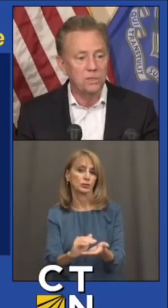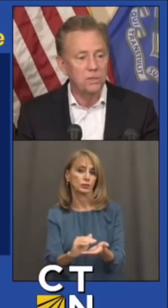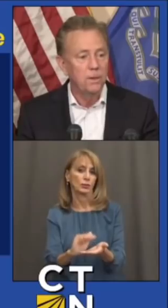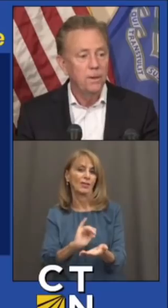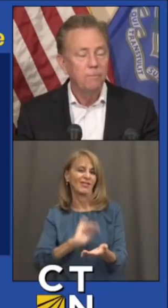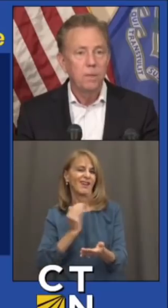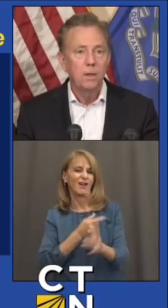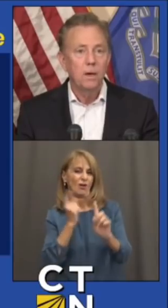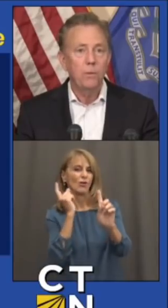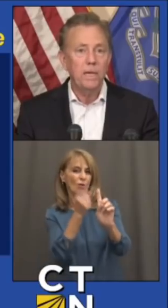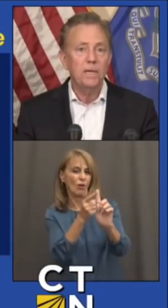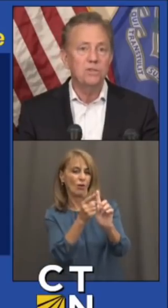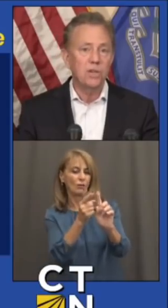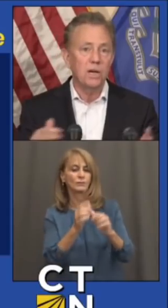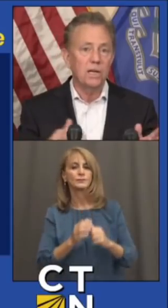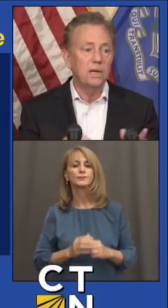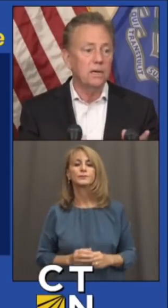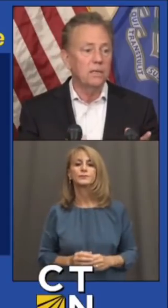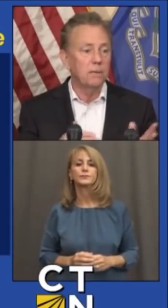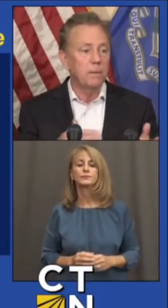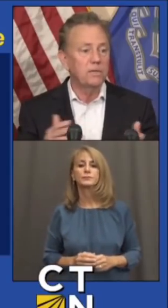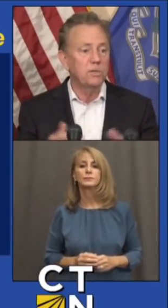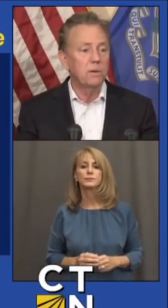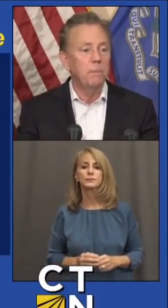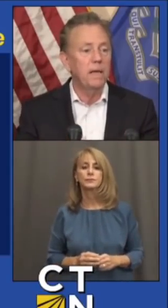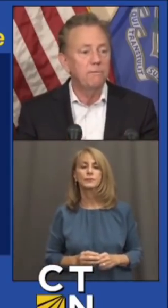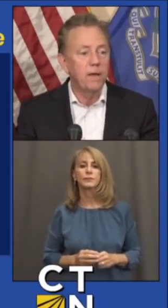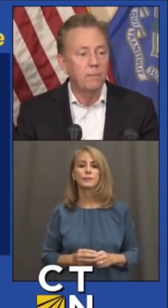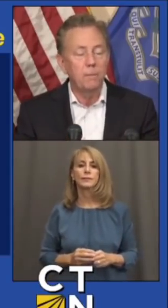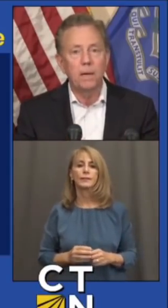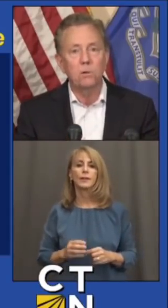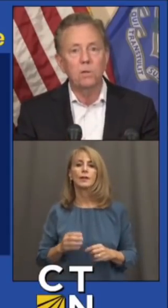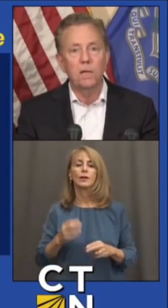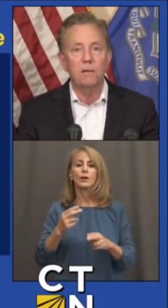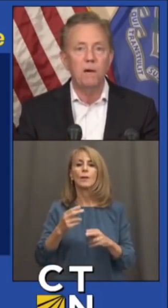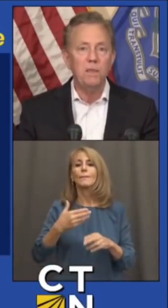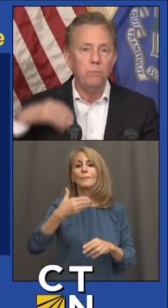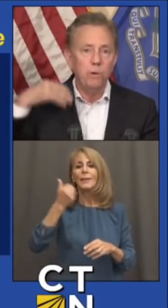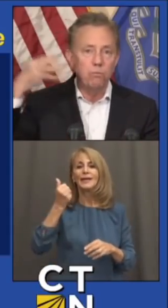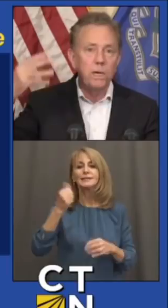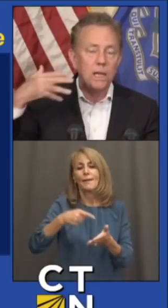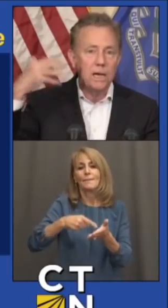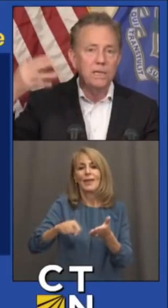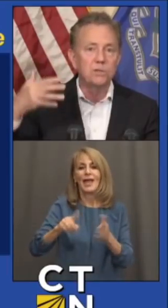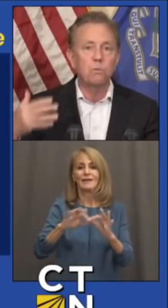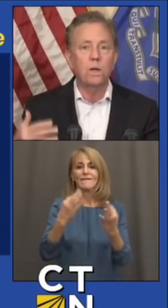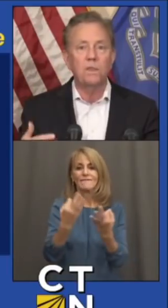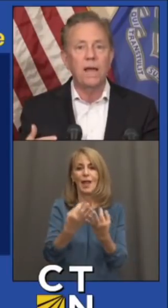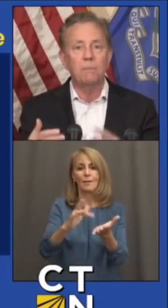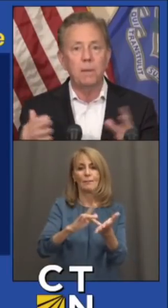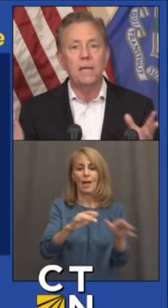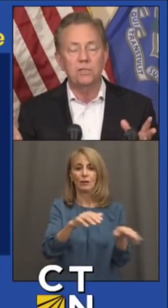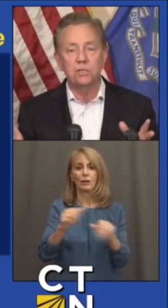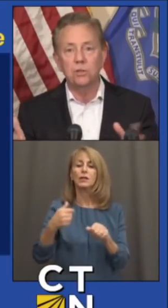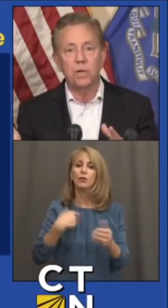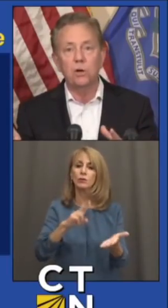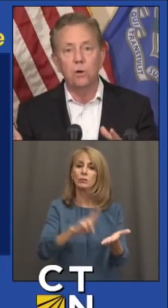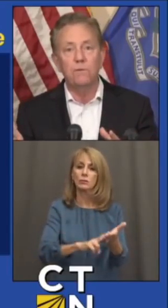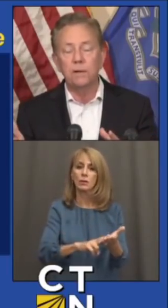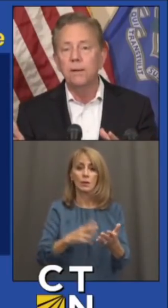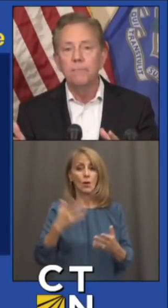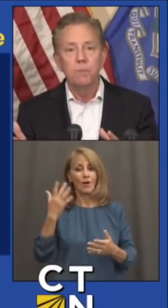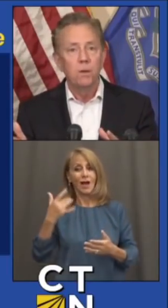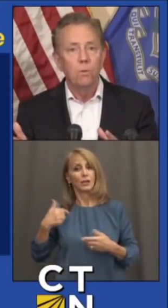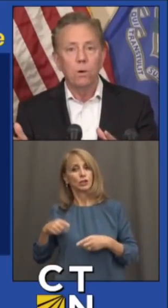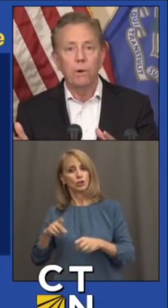costs. We did sign the best paid family and medical leave. I think we realized what that means during